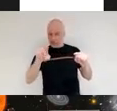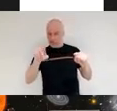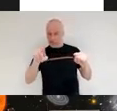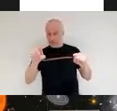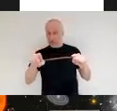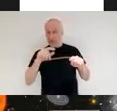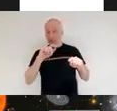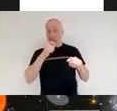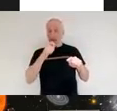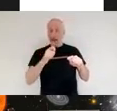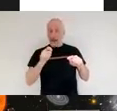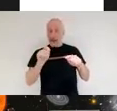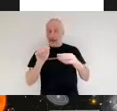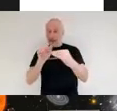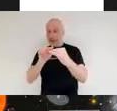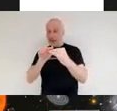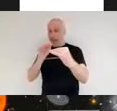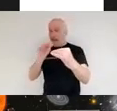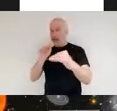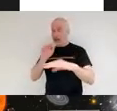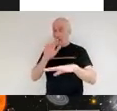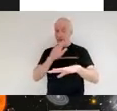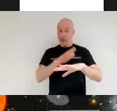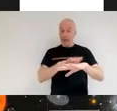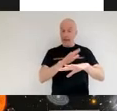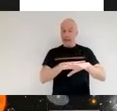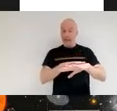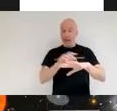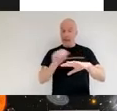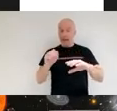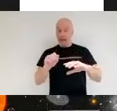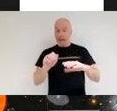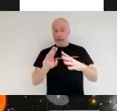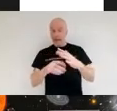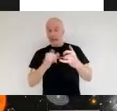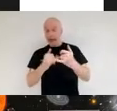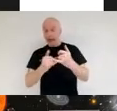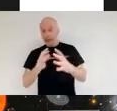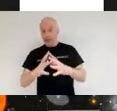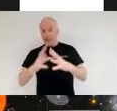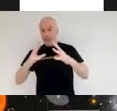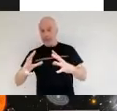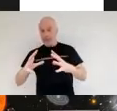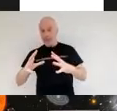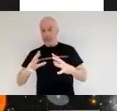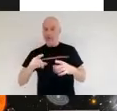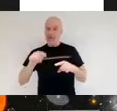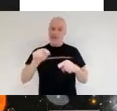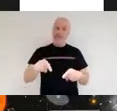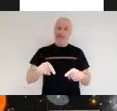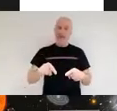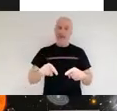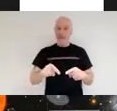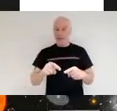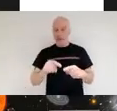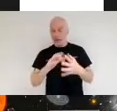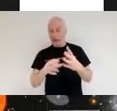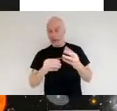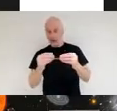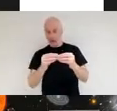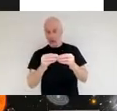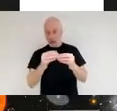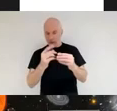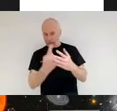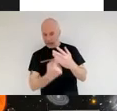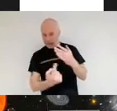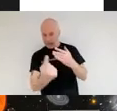correspond to the time period and the mass of the molecules sub-individual component